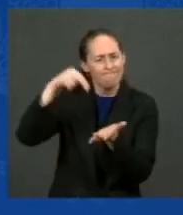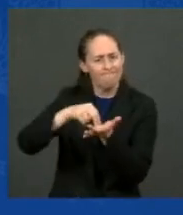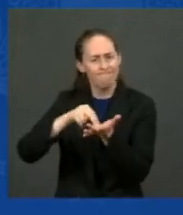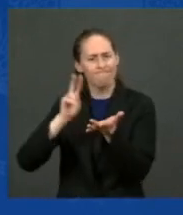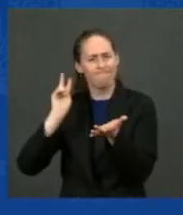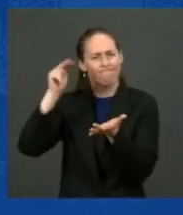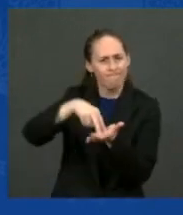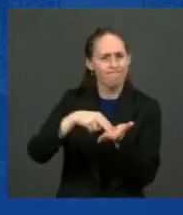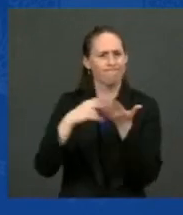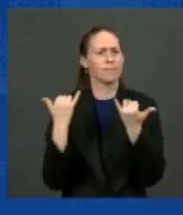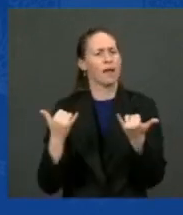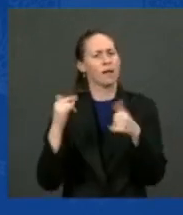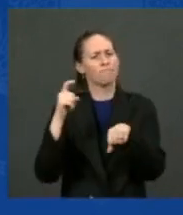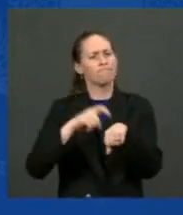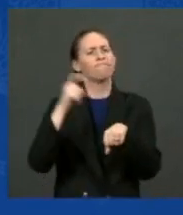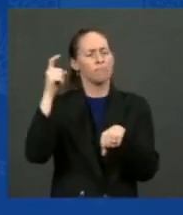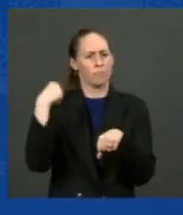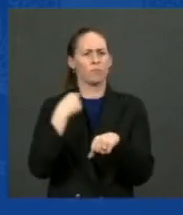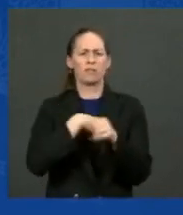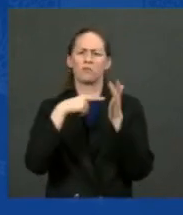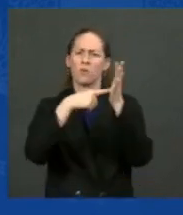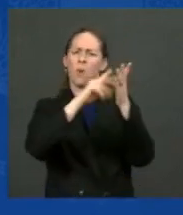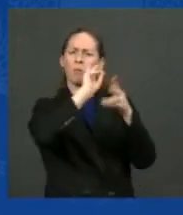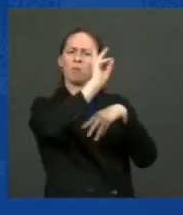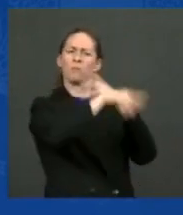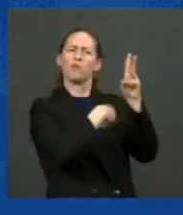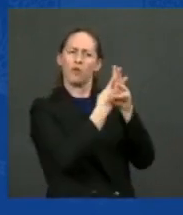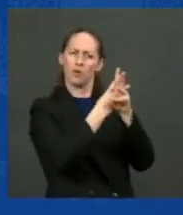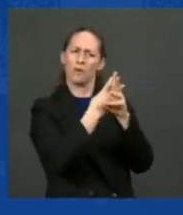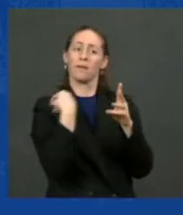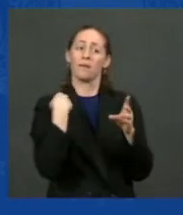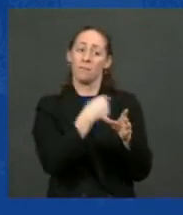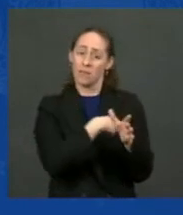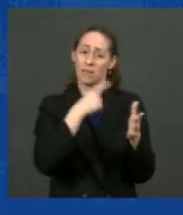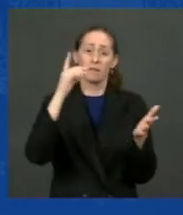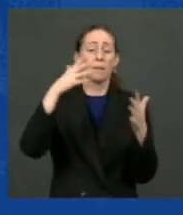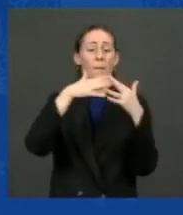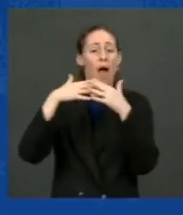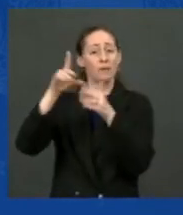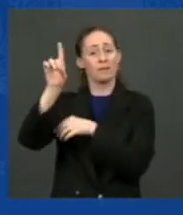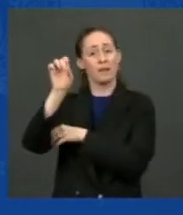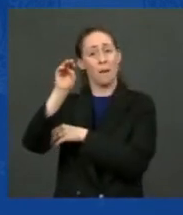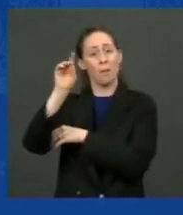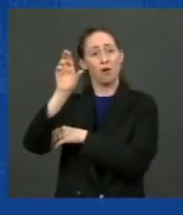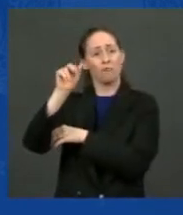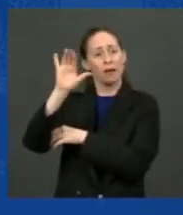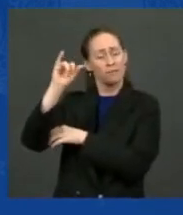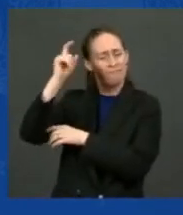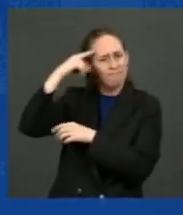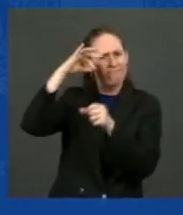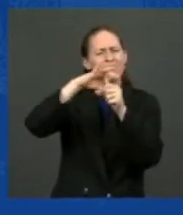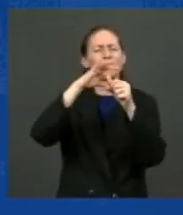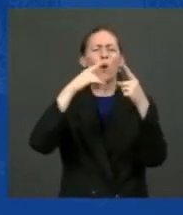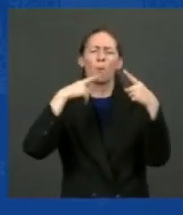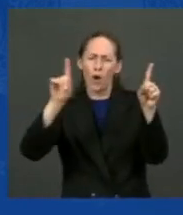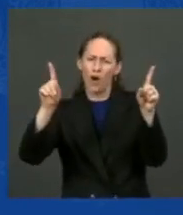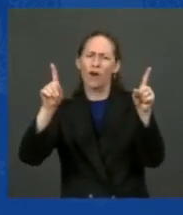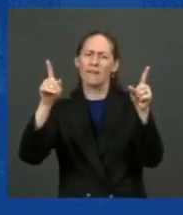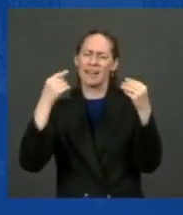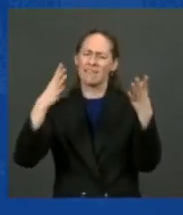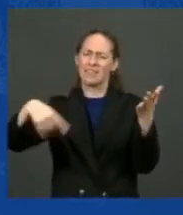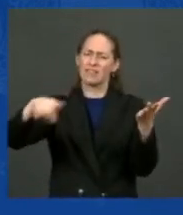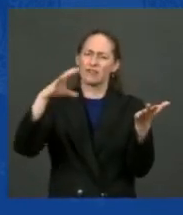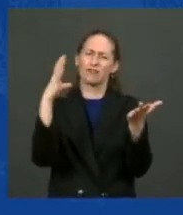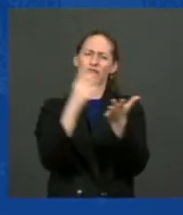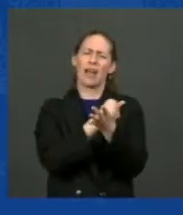to show the world that American democracy works. And that given half a chance, there's nothing, not